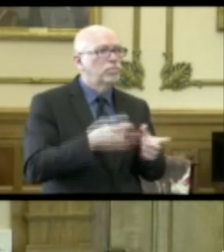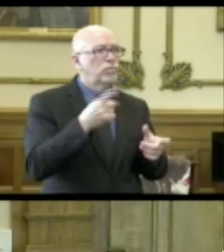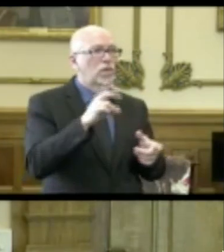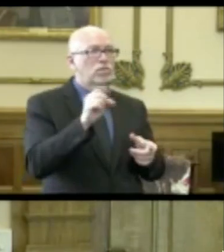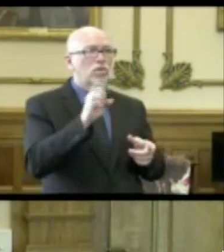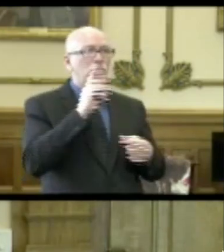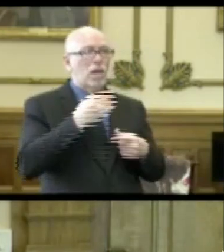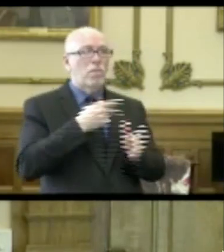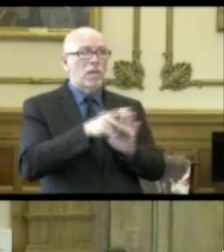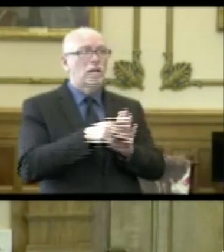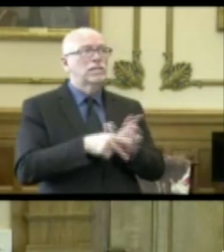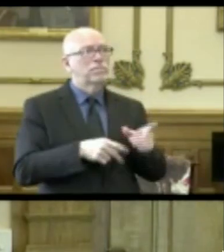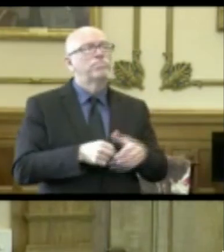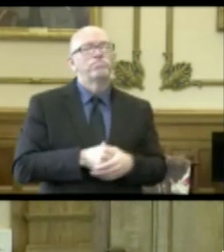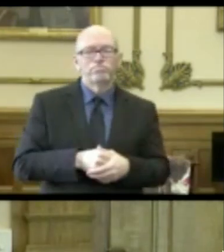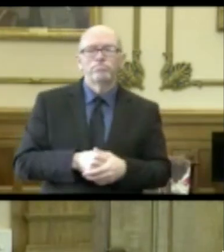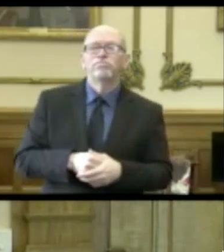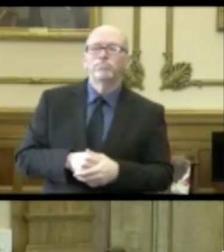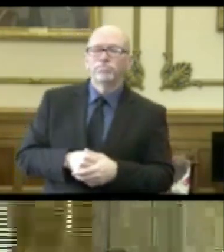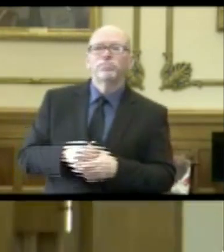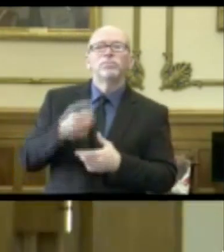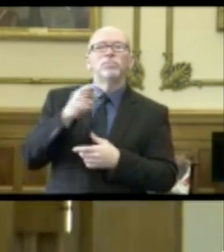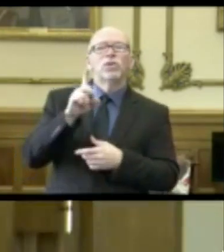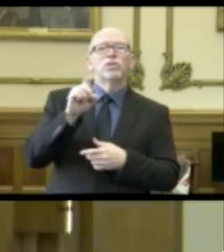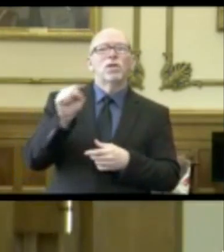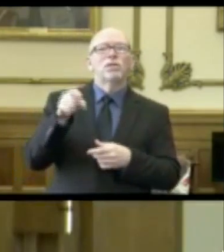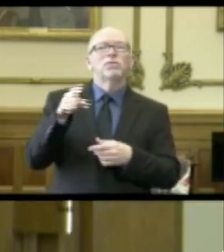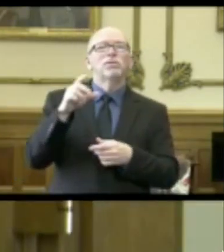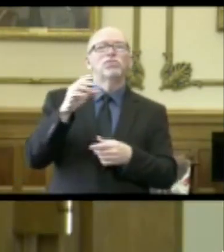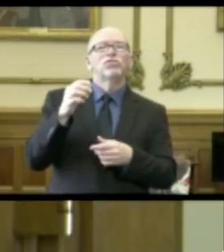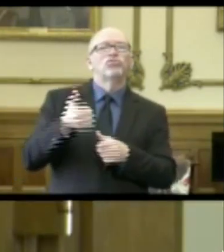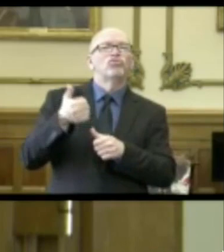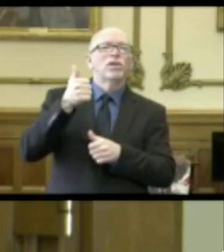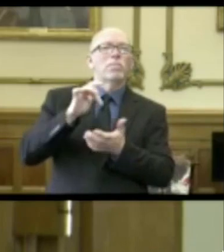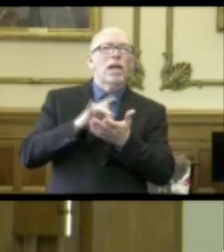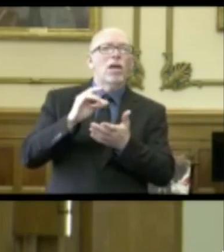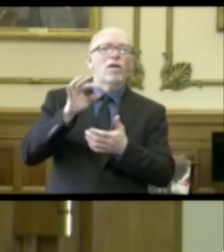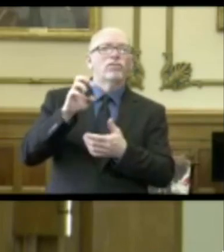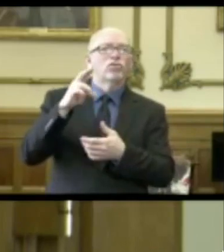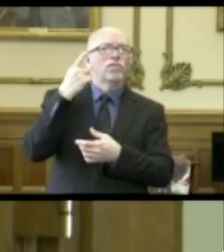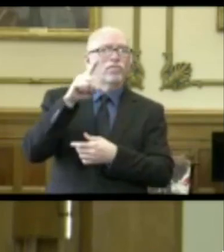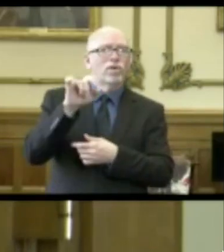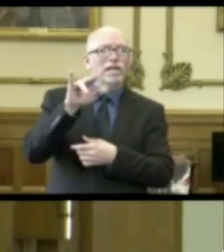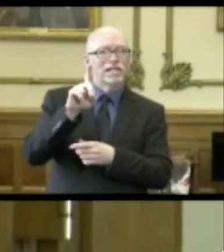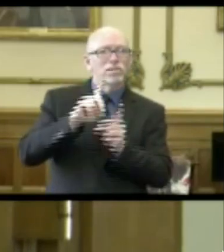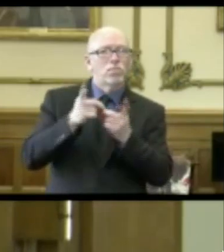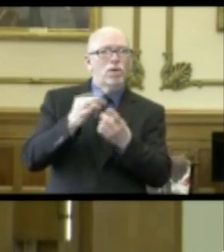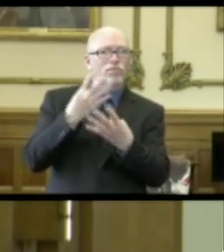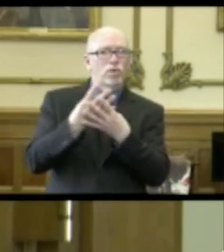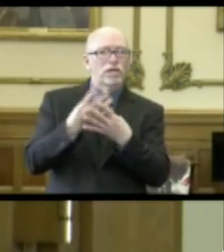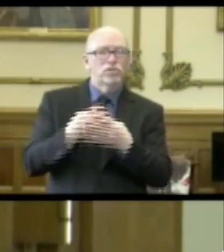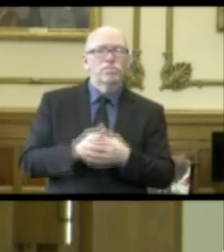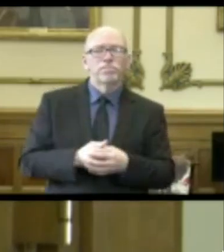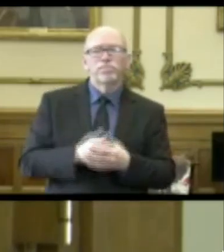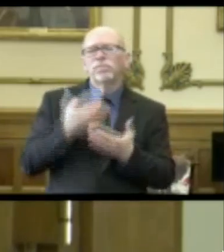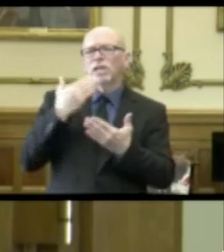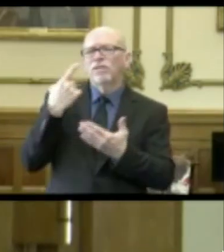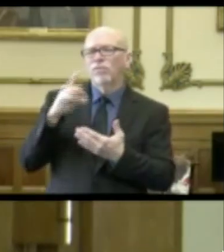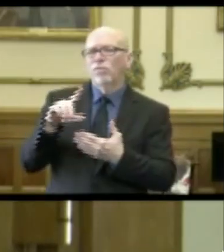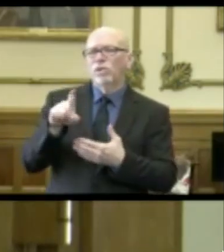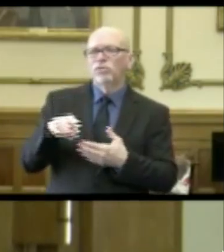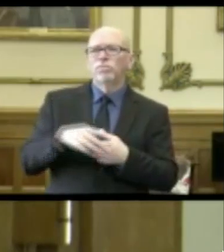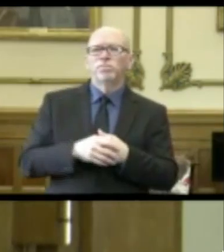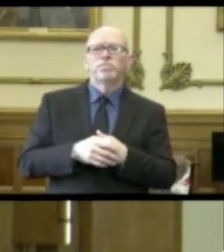talk about our policy? Sure. Dr. Doss, Chief Medical Officer for Indiana Department of Corrections, and thank you for the